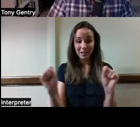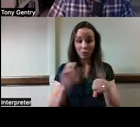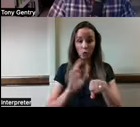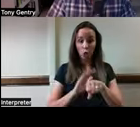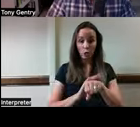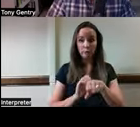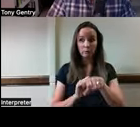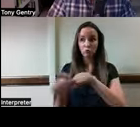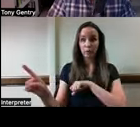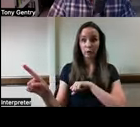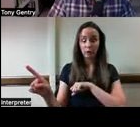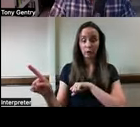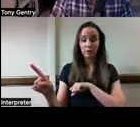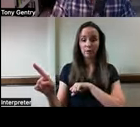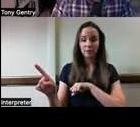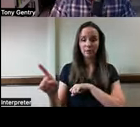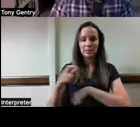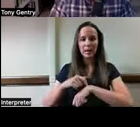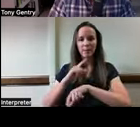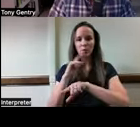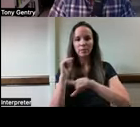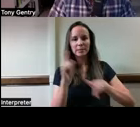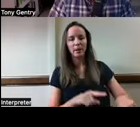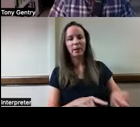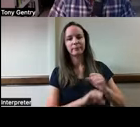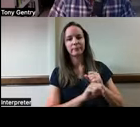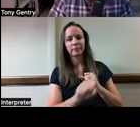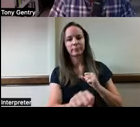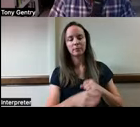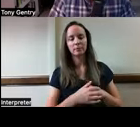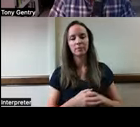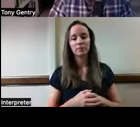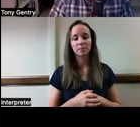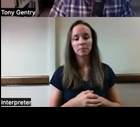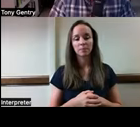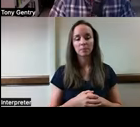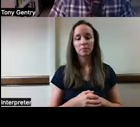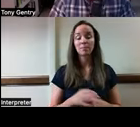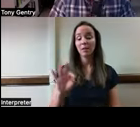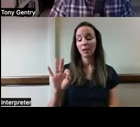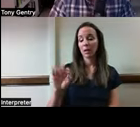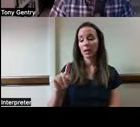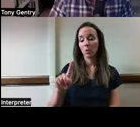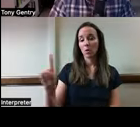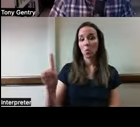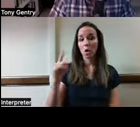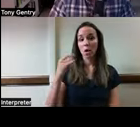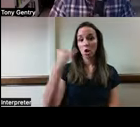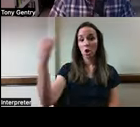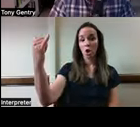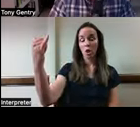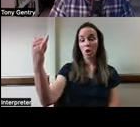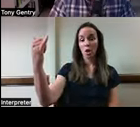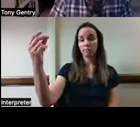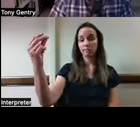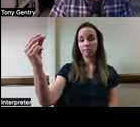triggered, it takes time to respond. As you probably know, a 911 call can